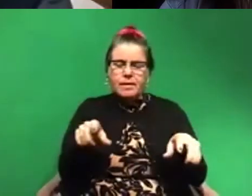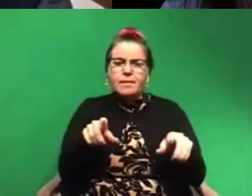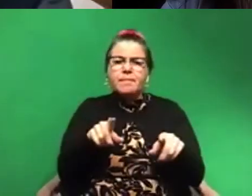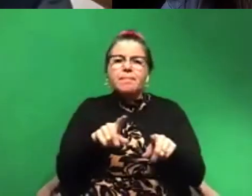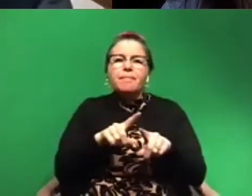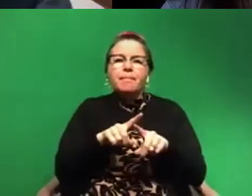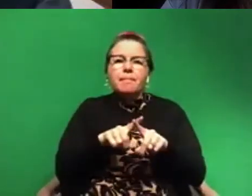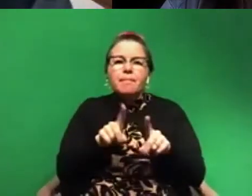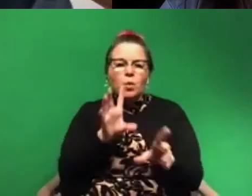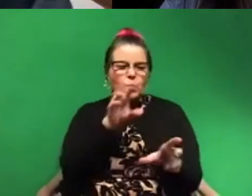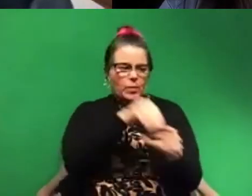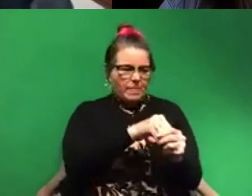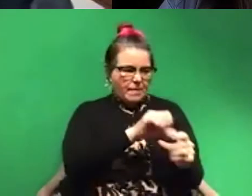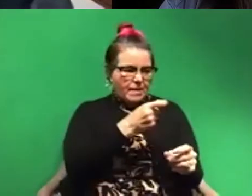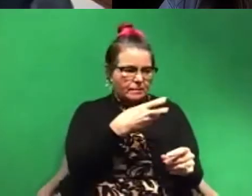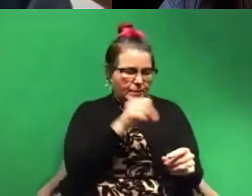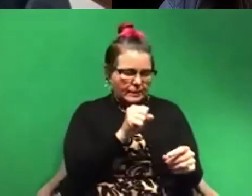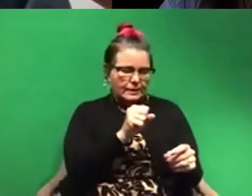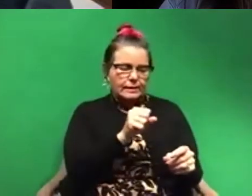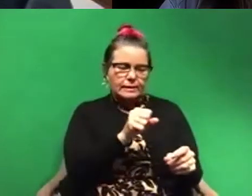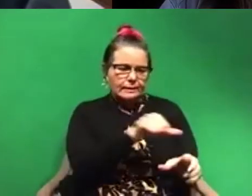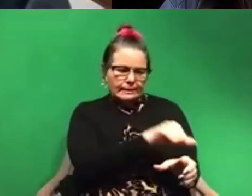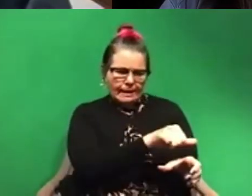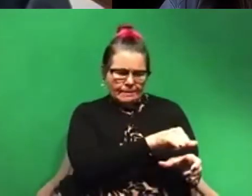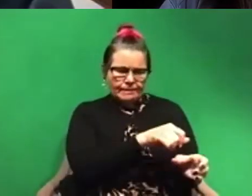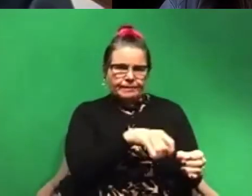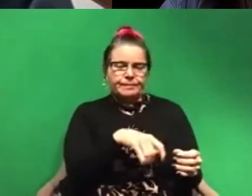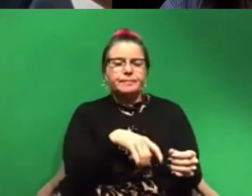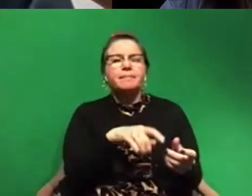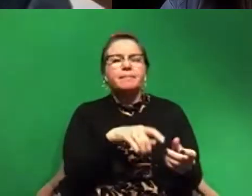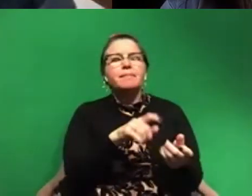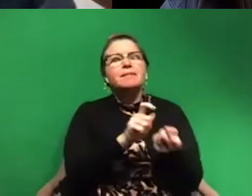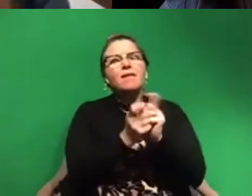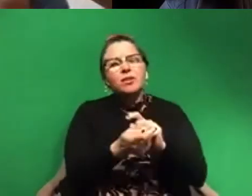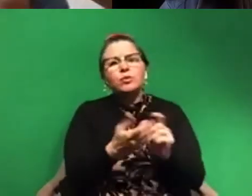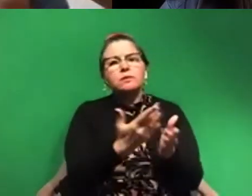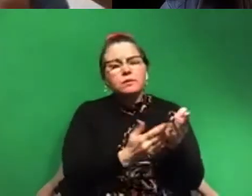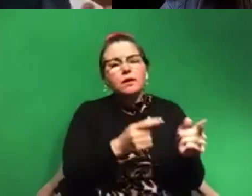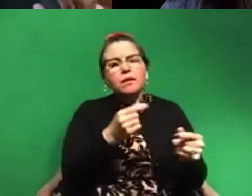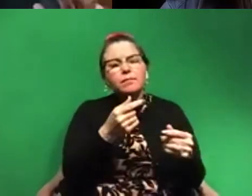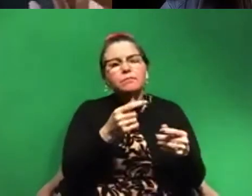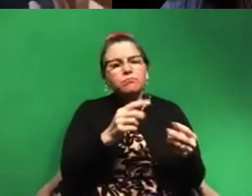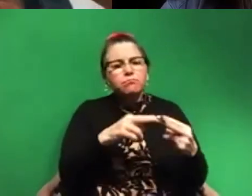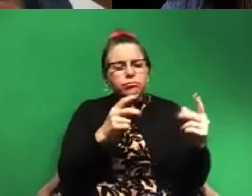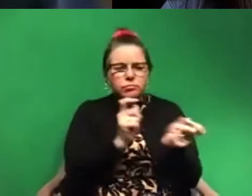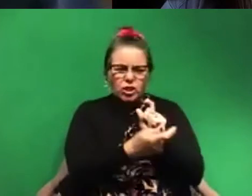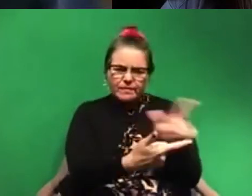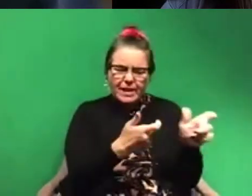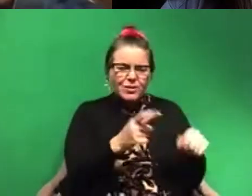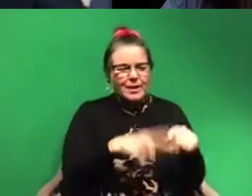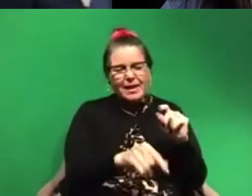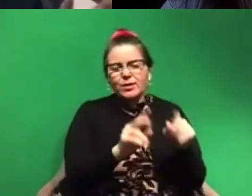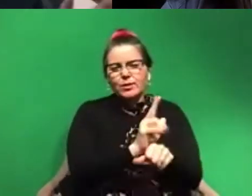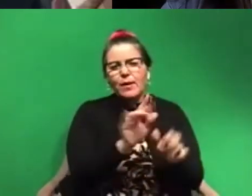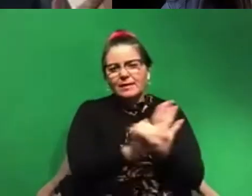within a species. So some genes, because of evolution, change very rapidly. So you can't use them to identify things because they're, they're different